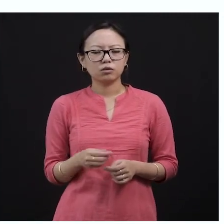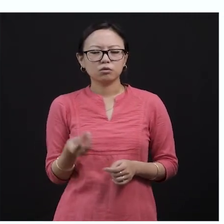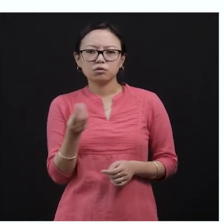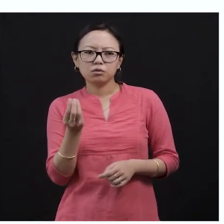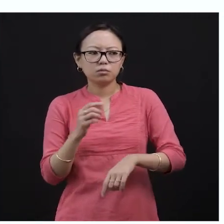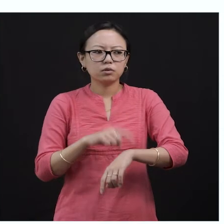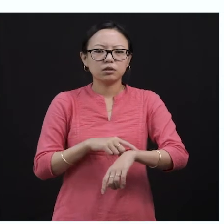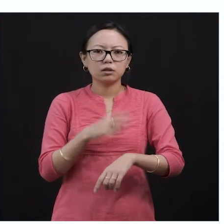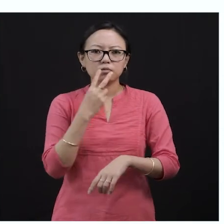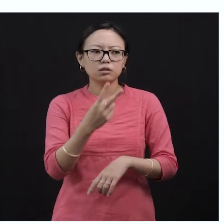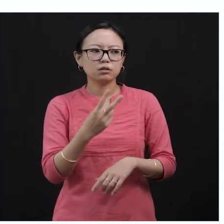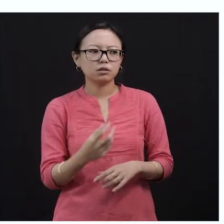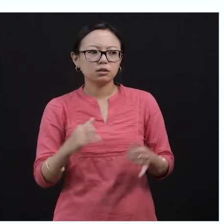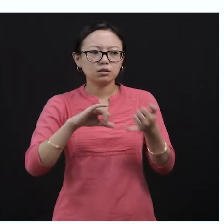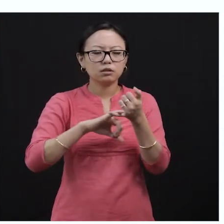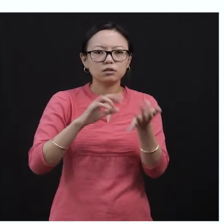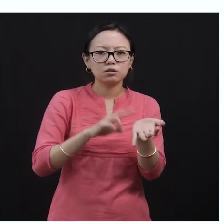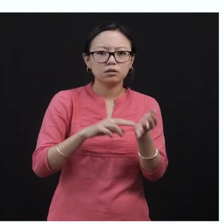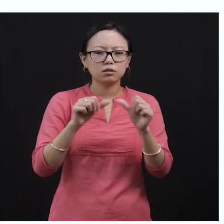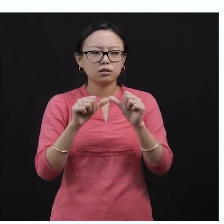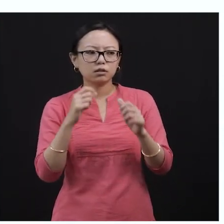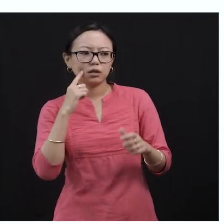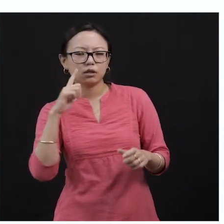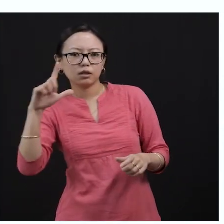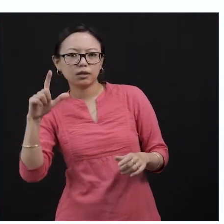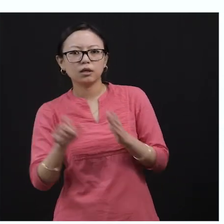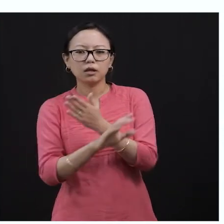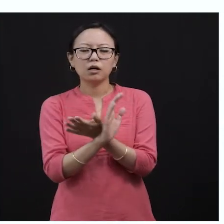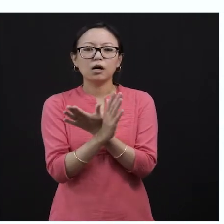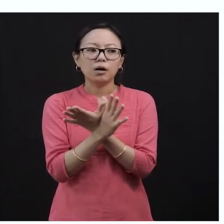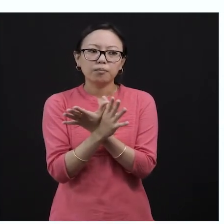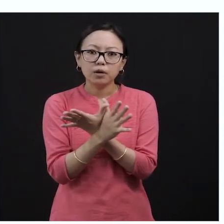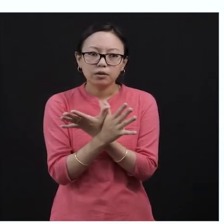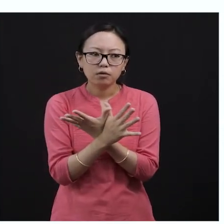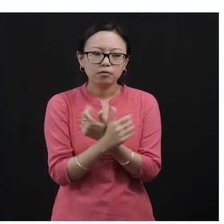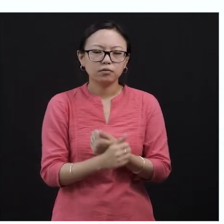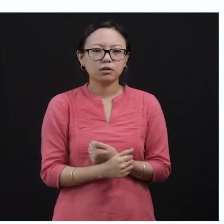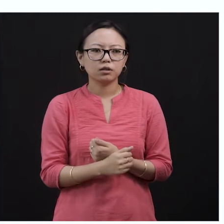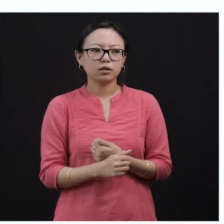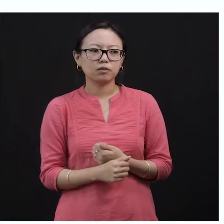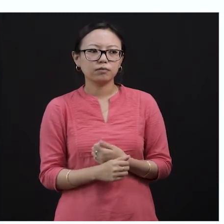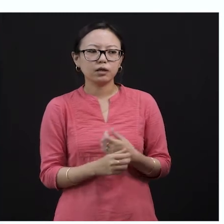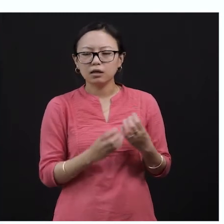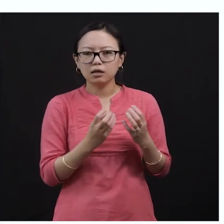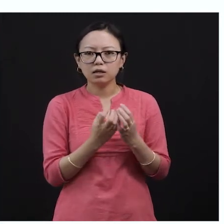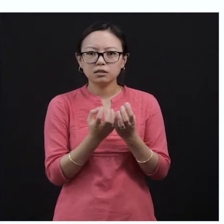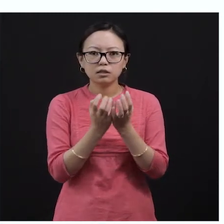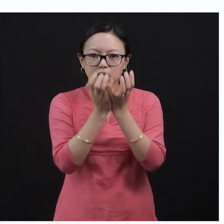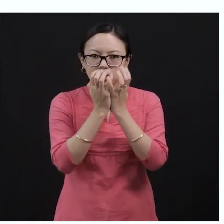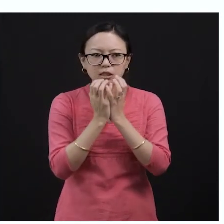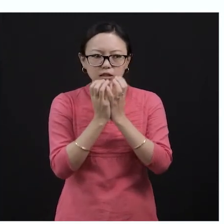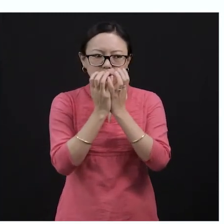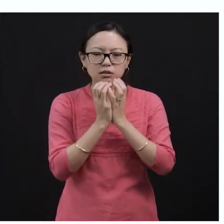pictures here, right? This is the picture of a snail, and this is the picture of a butterfly, and this is a squirrel with nuts, isn't